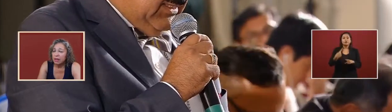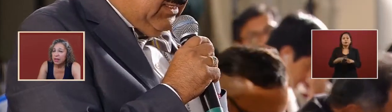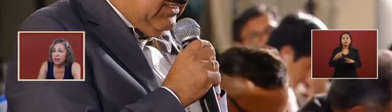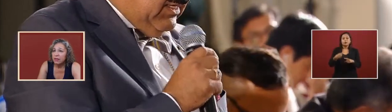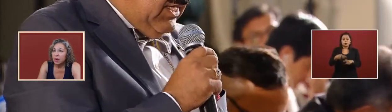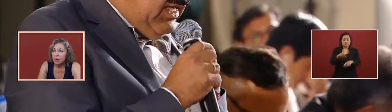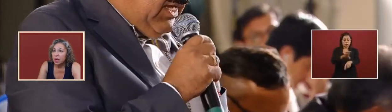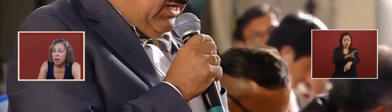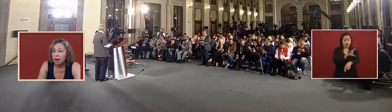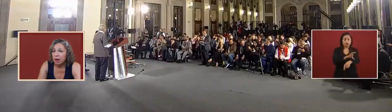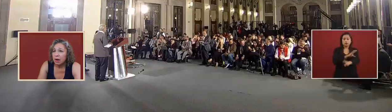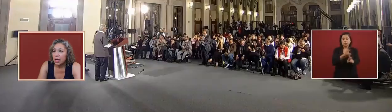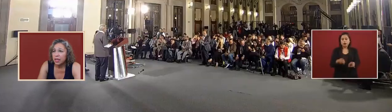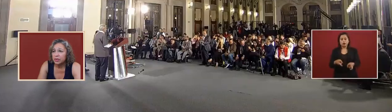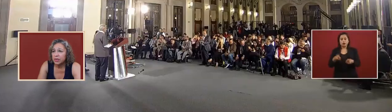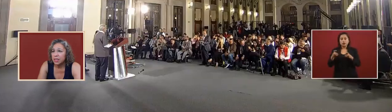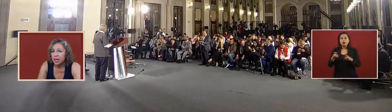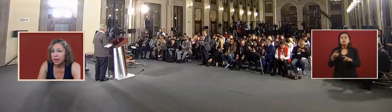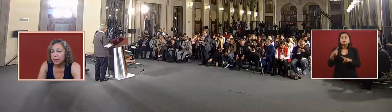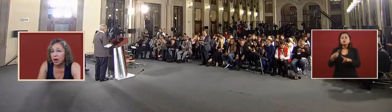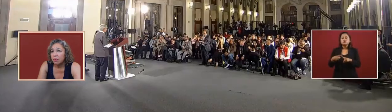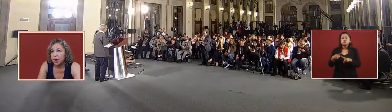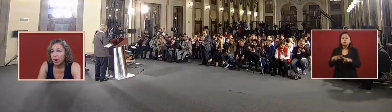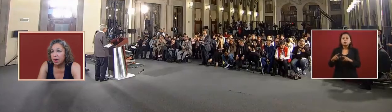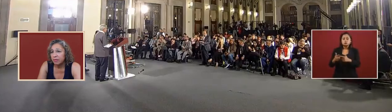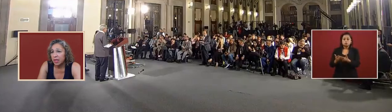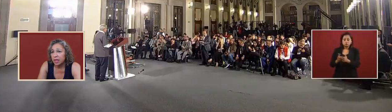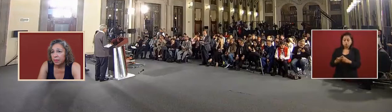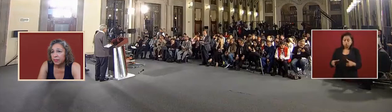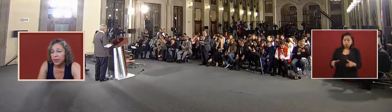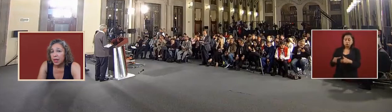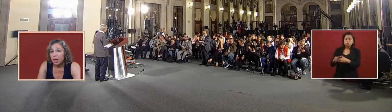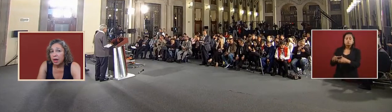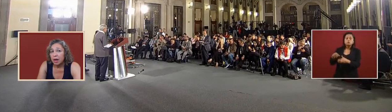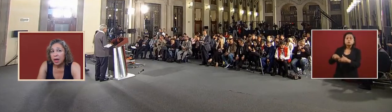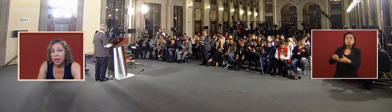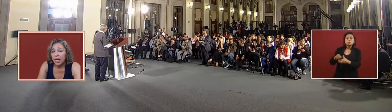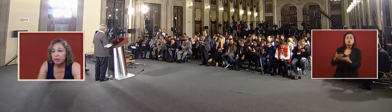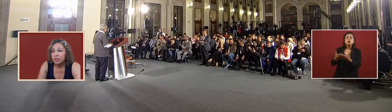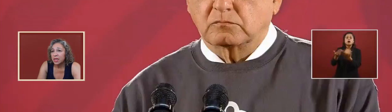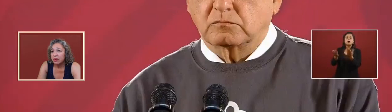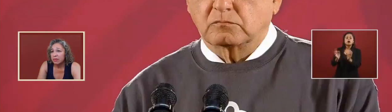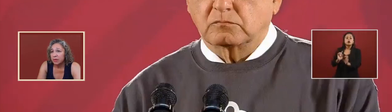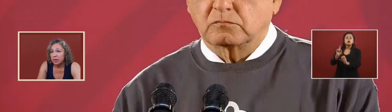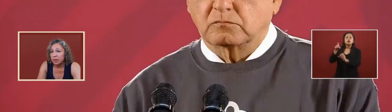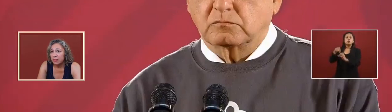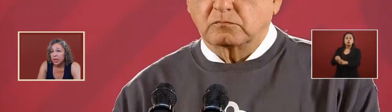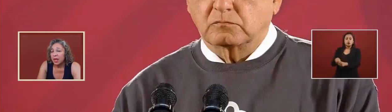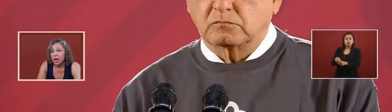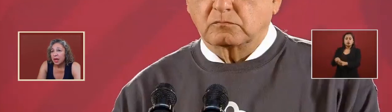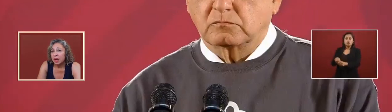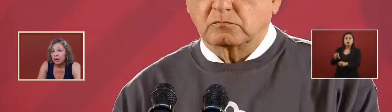given away our electricity are part of the accounting of